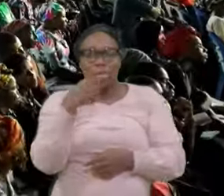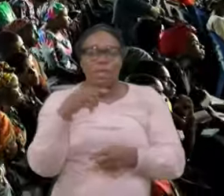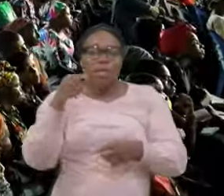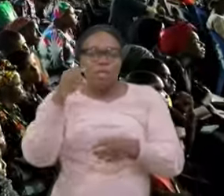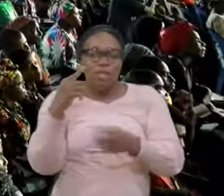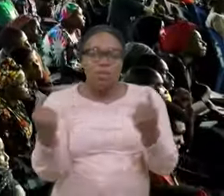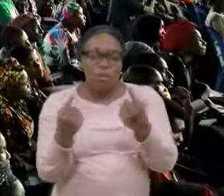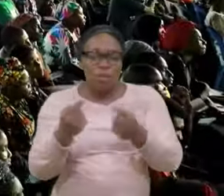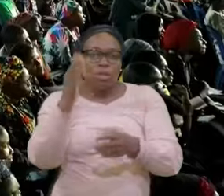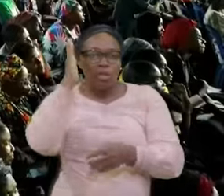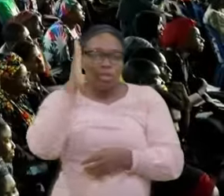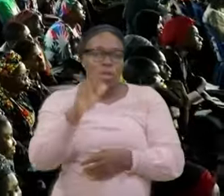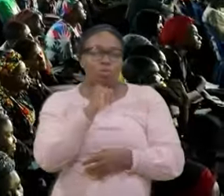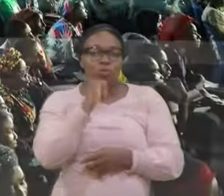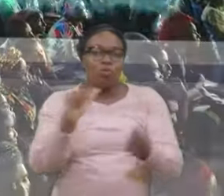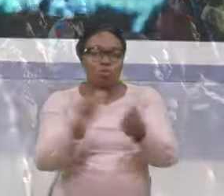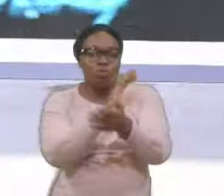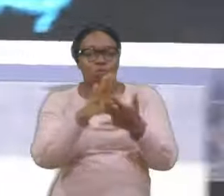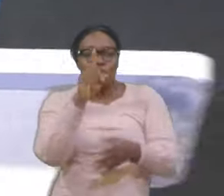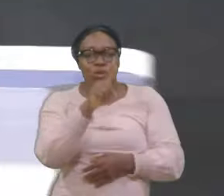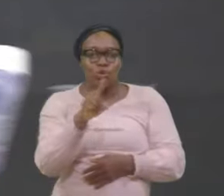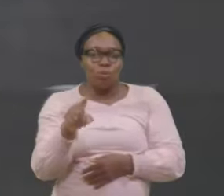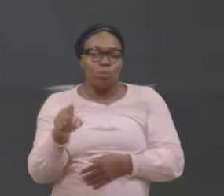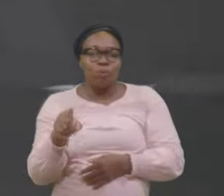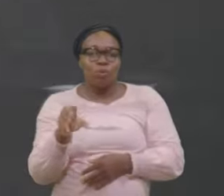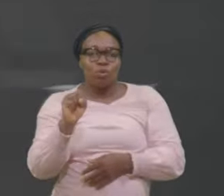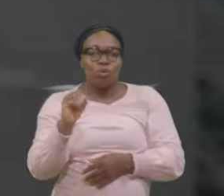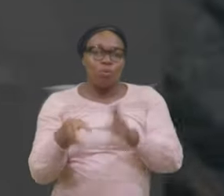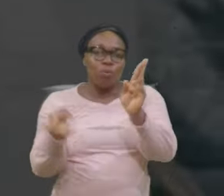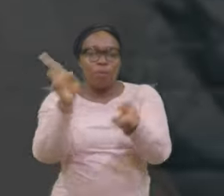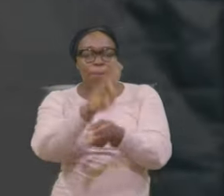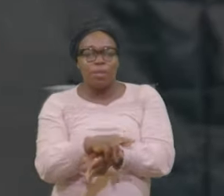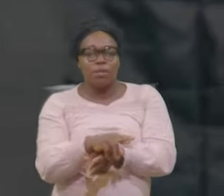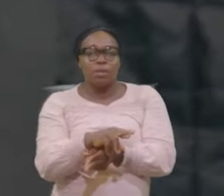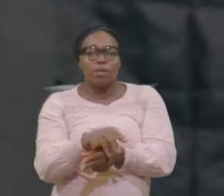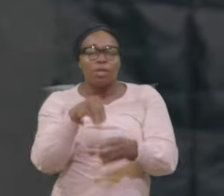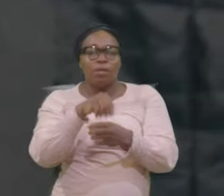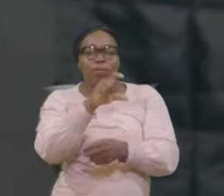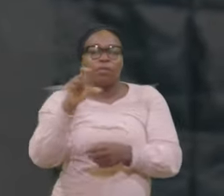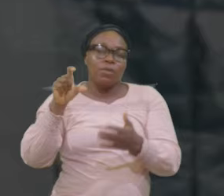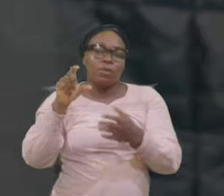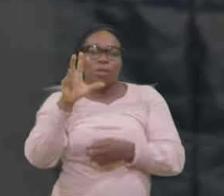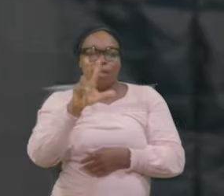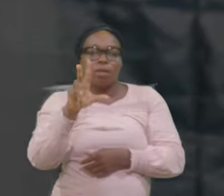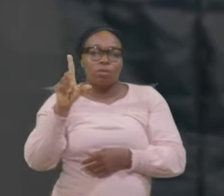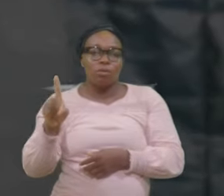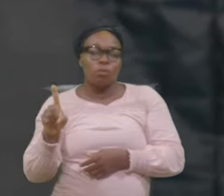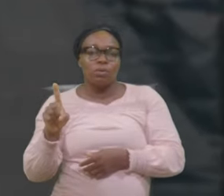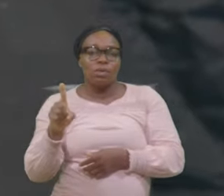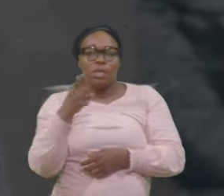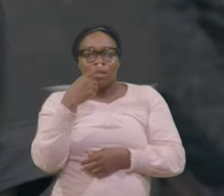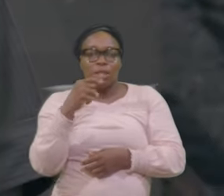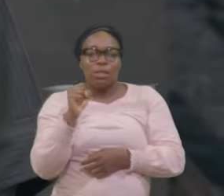ruin you It says repent Repent look at Bustachia 1 In Bustachia 1 It says cast